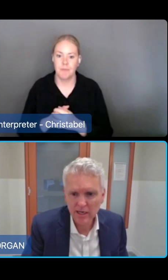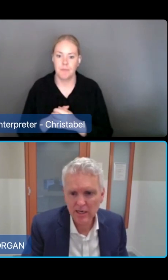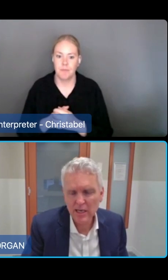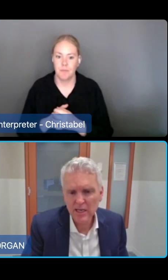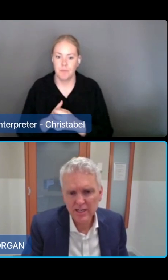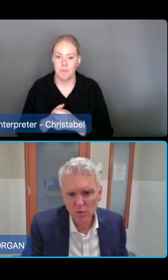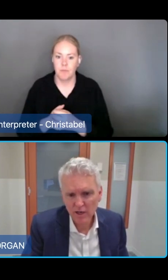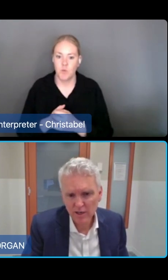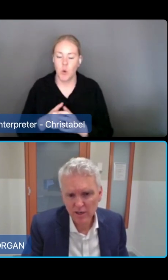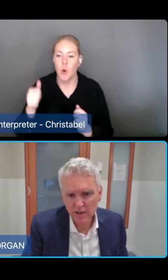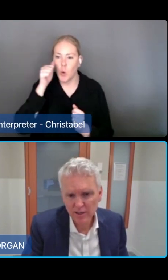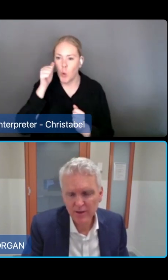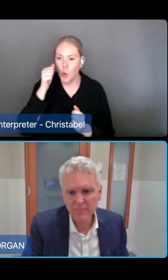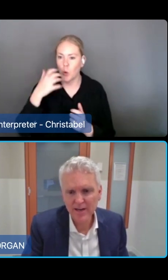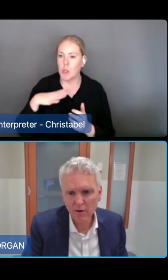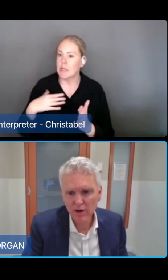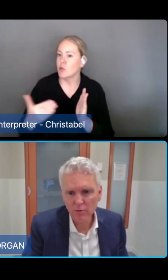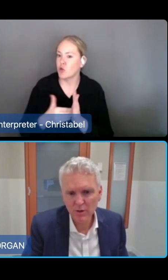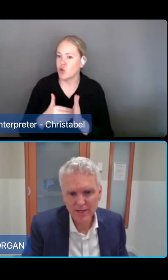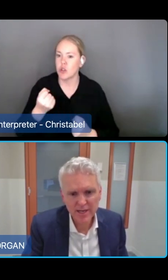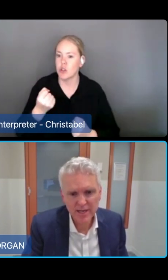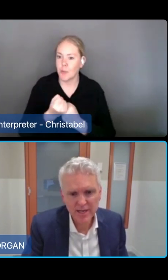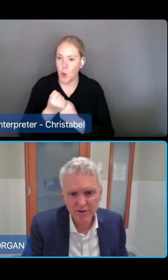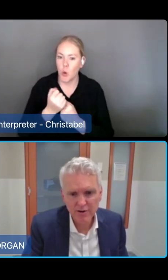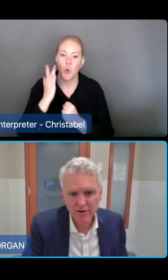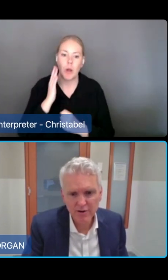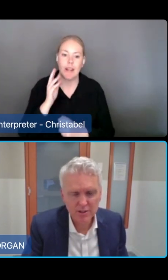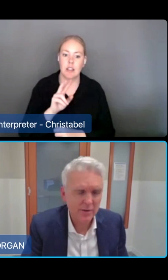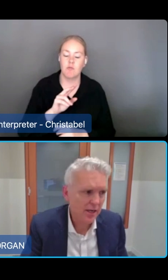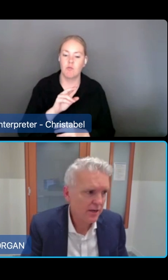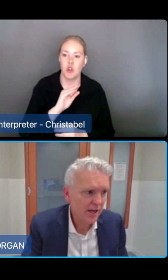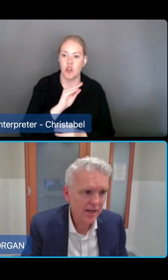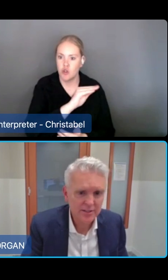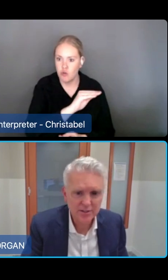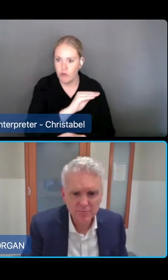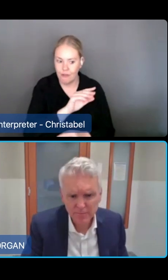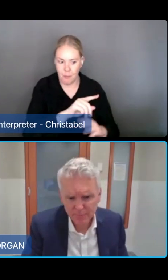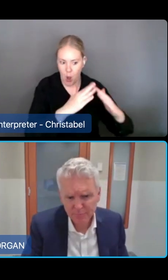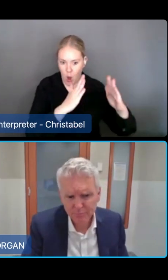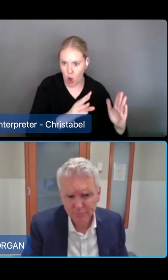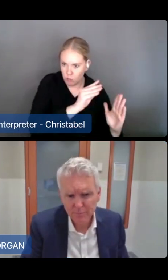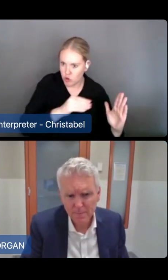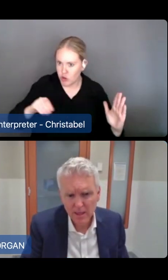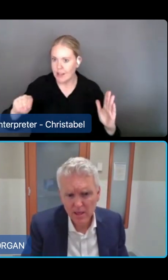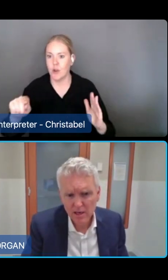as well as we will need to be thinking about how we complement state and territory specialist palliative care systems.